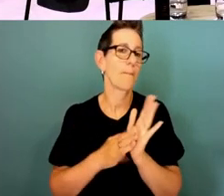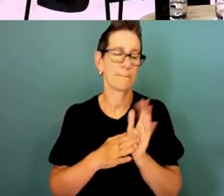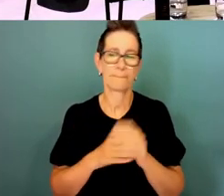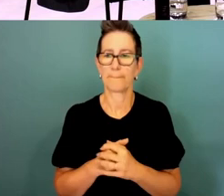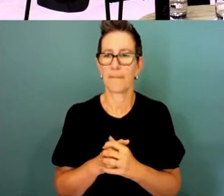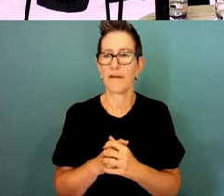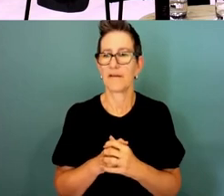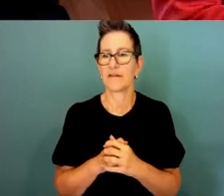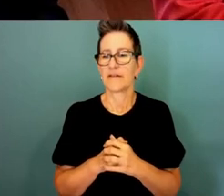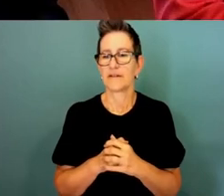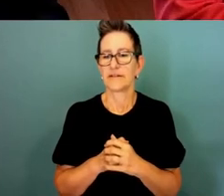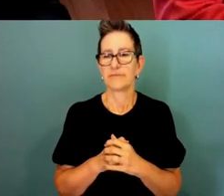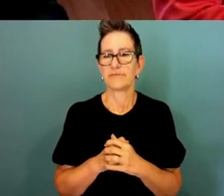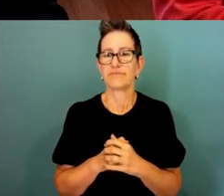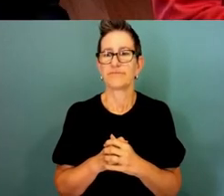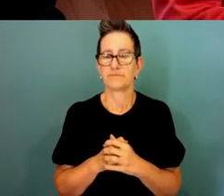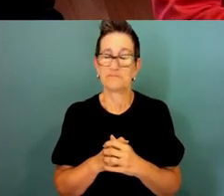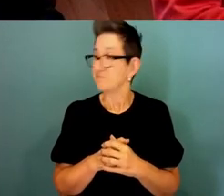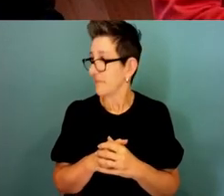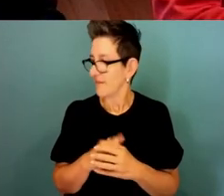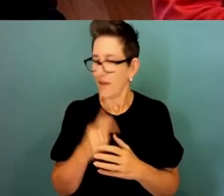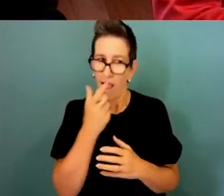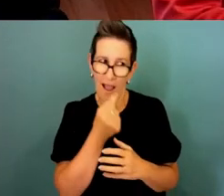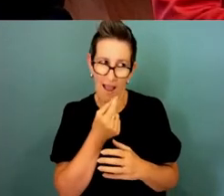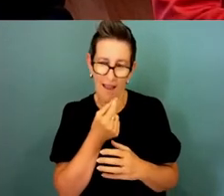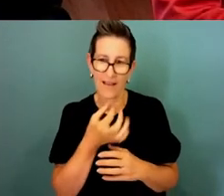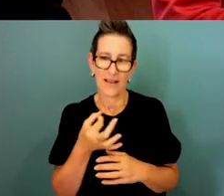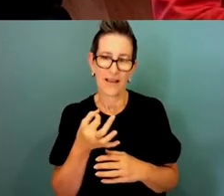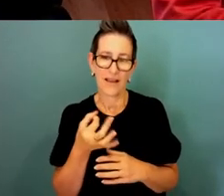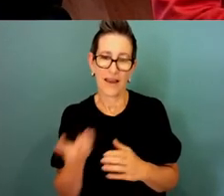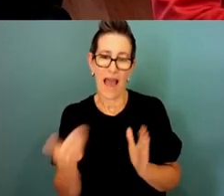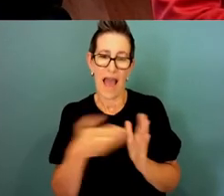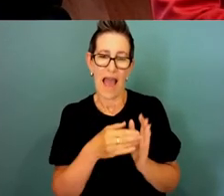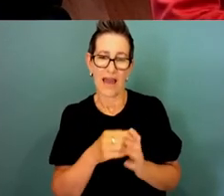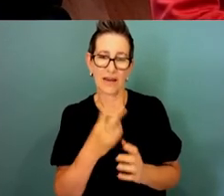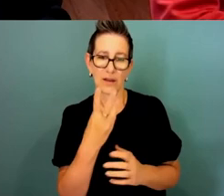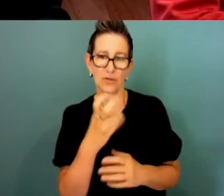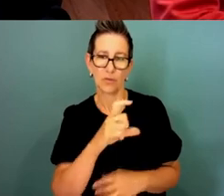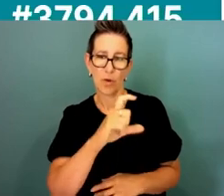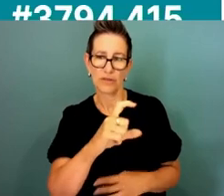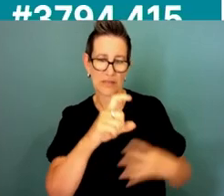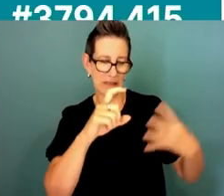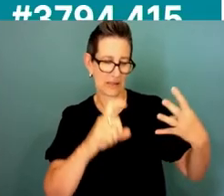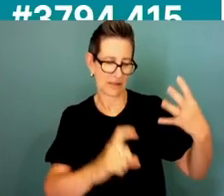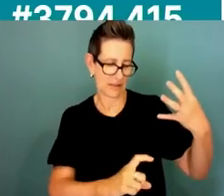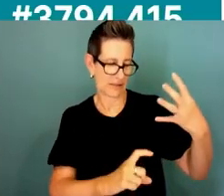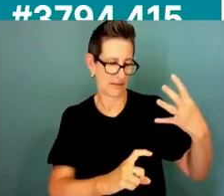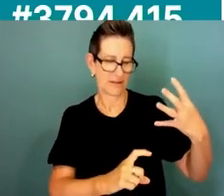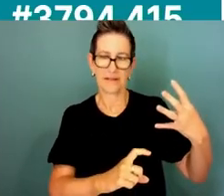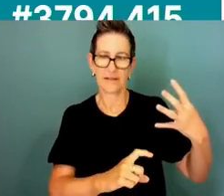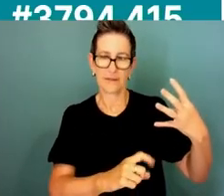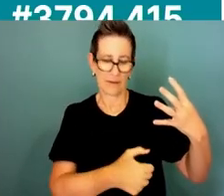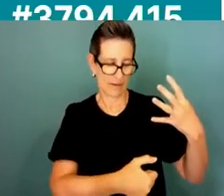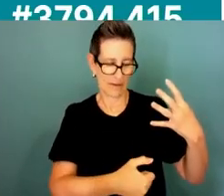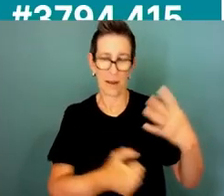that and if I can take the liberty in offering another two C's to your four which I talk to my team about and one is